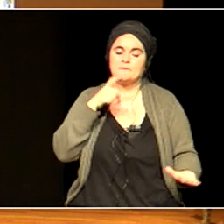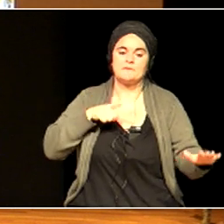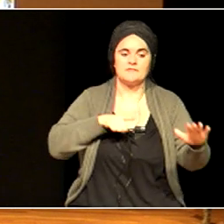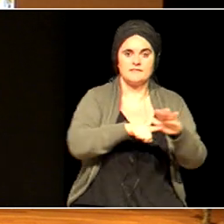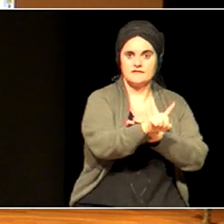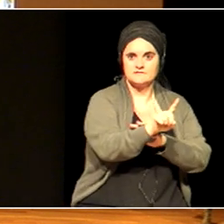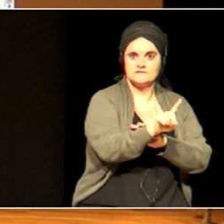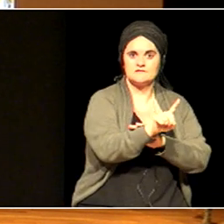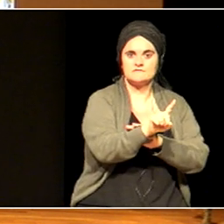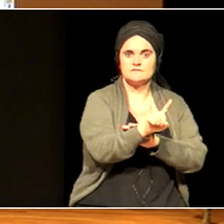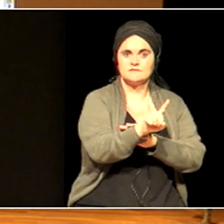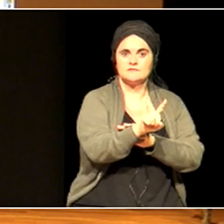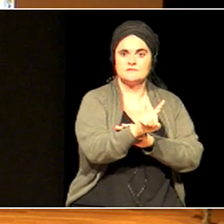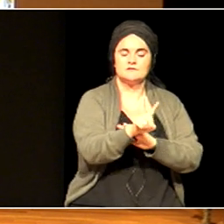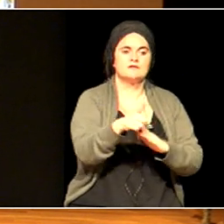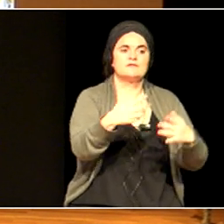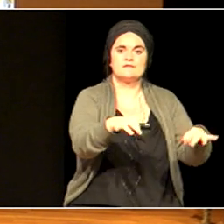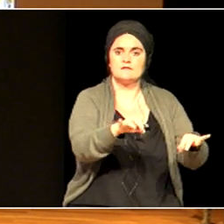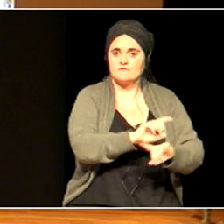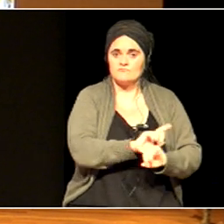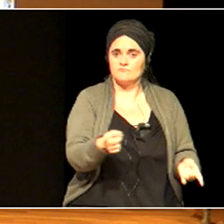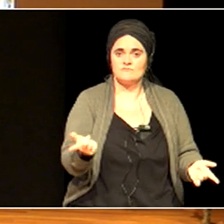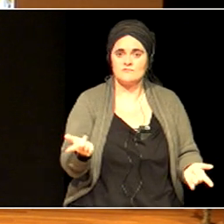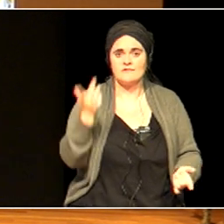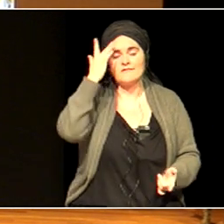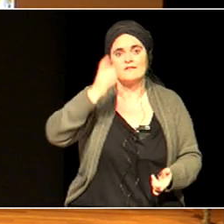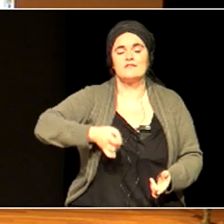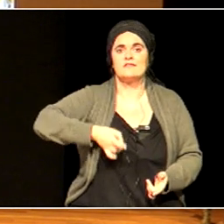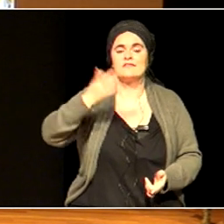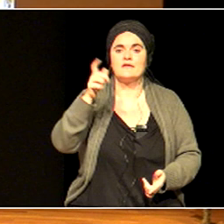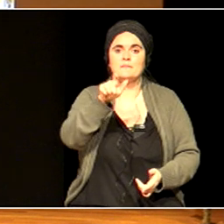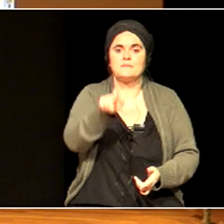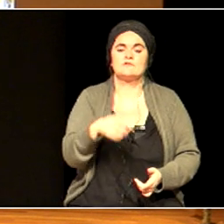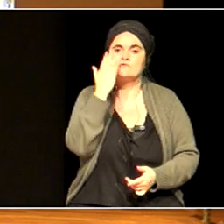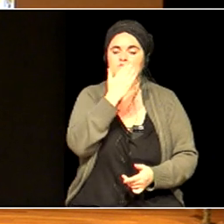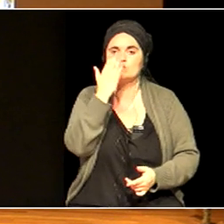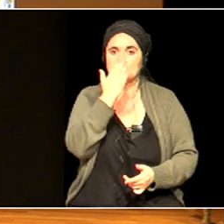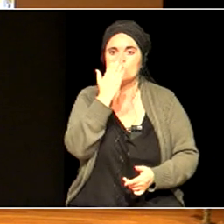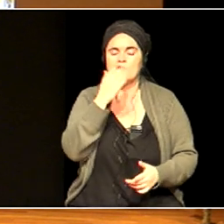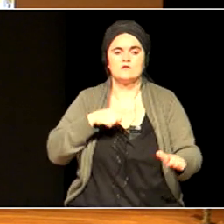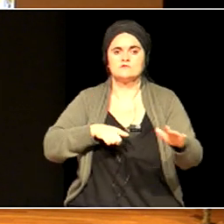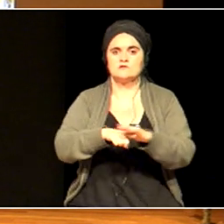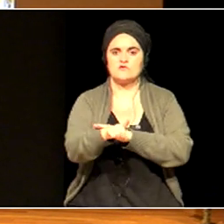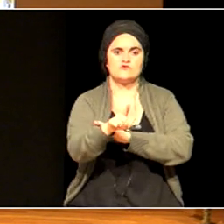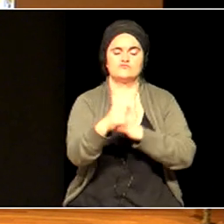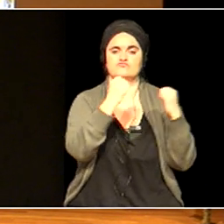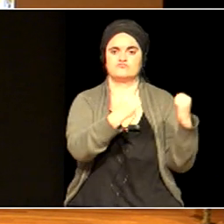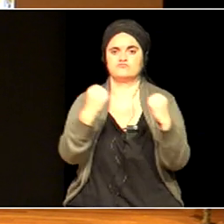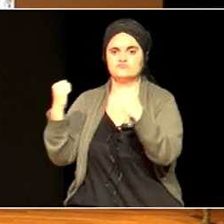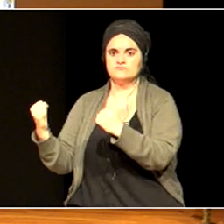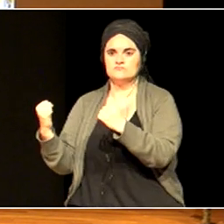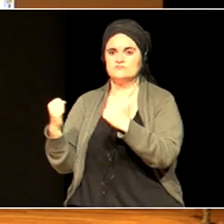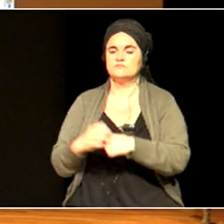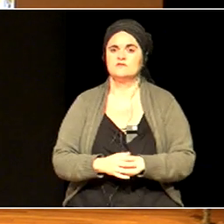One person's idea of a highly developed school is another person's